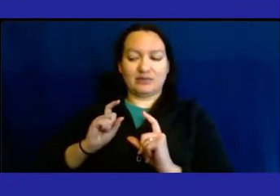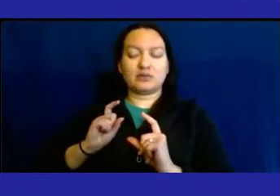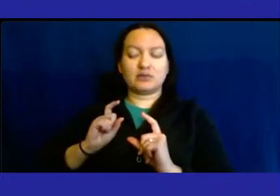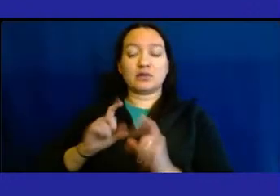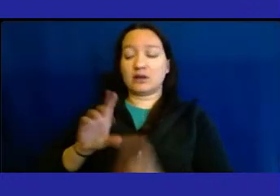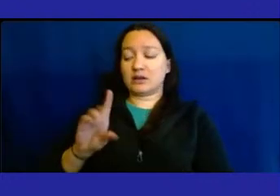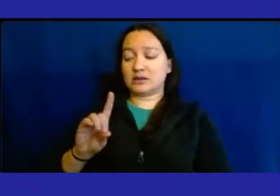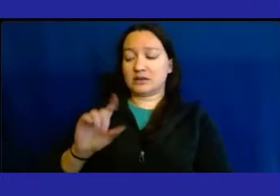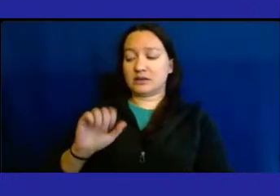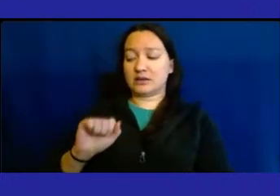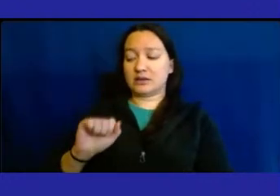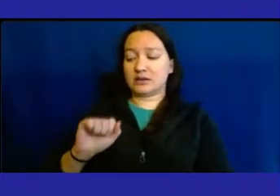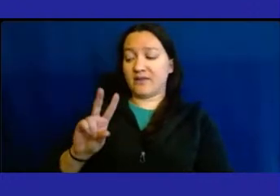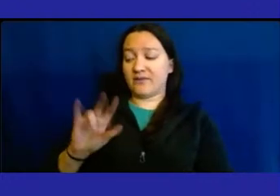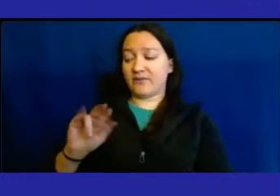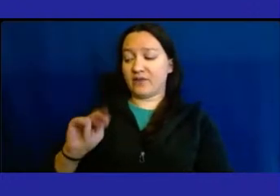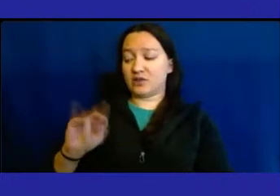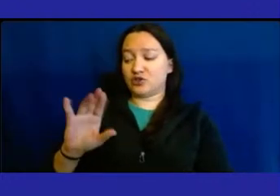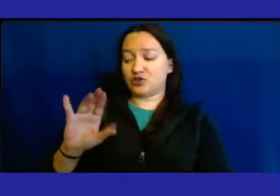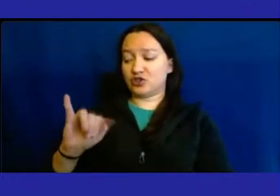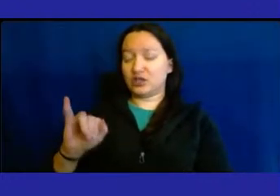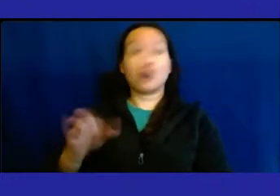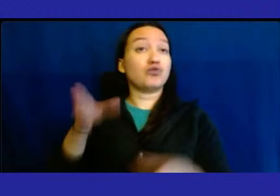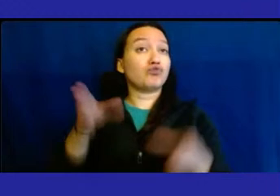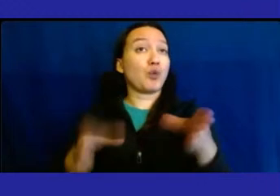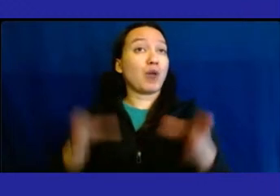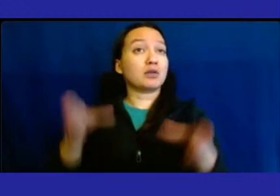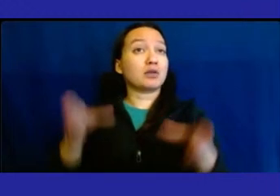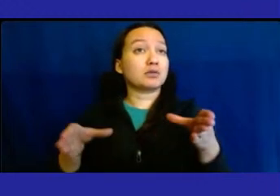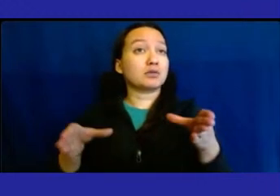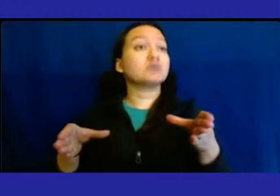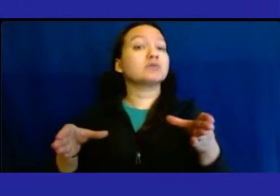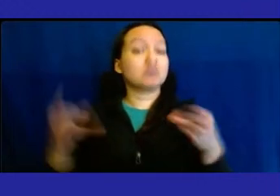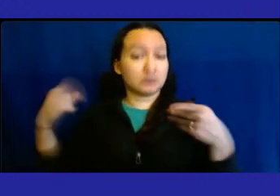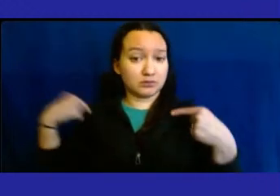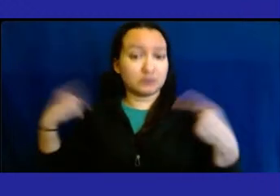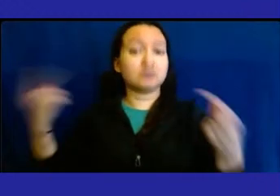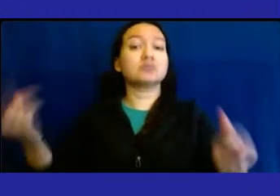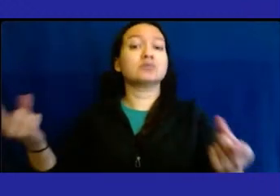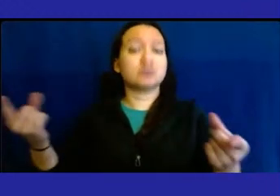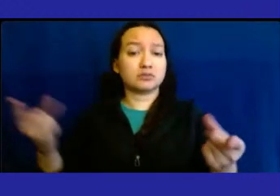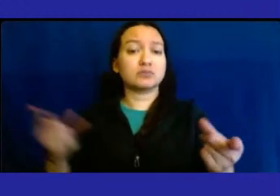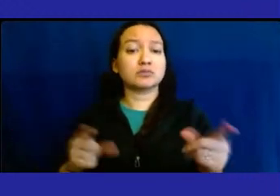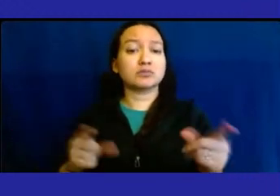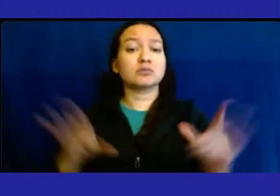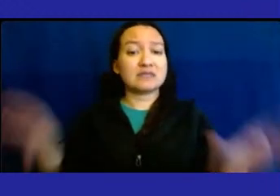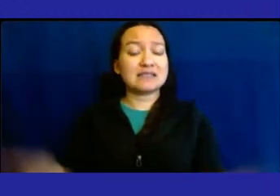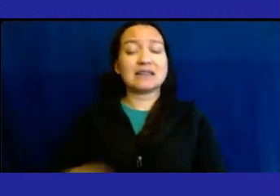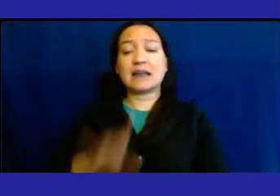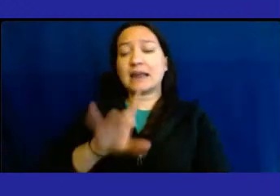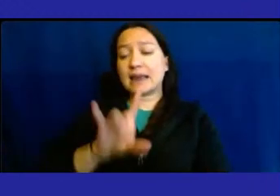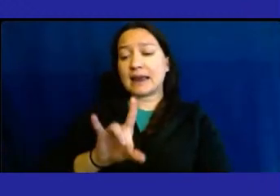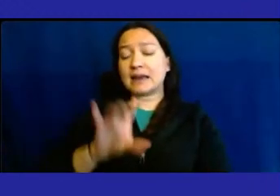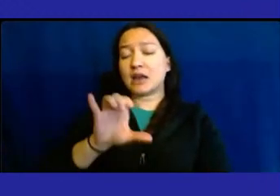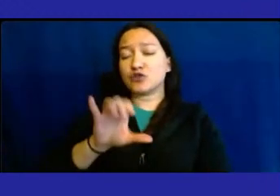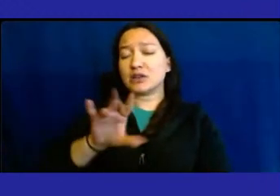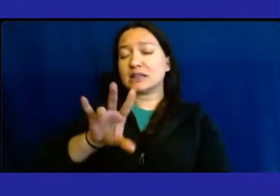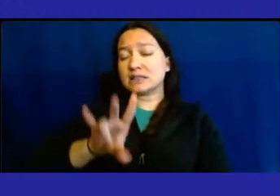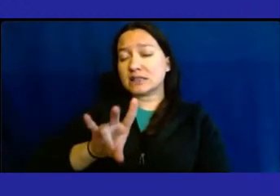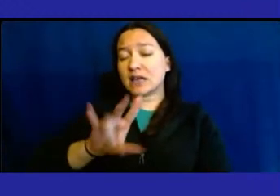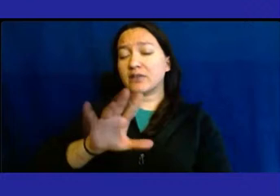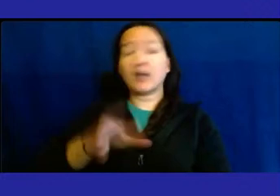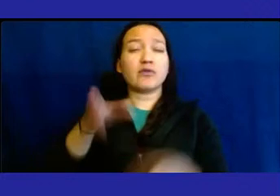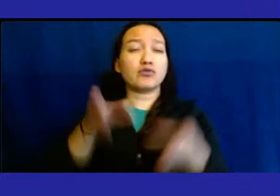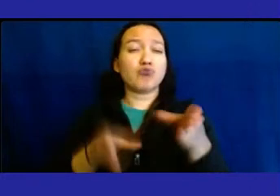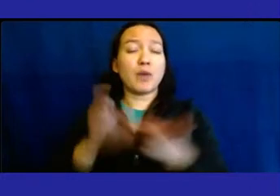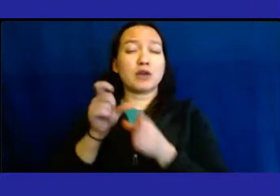robot. Since that time, we have performed 875 robotic